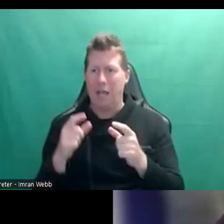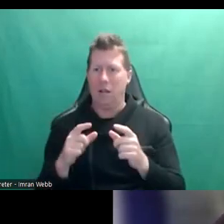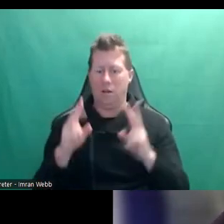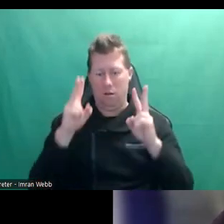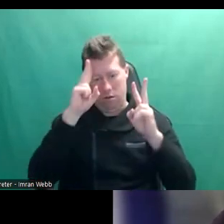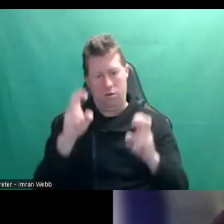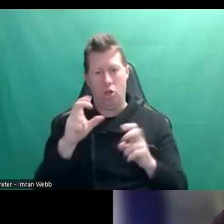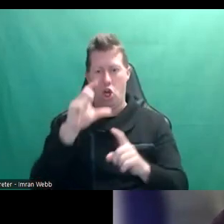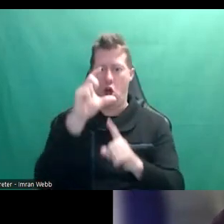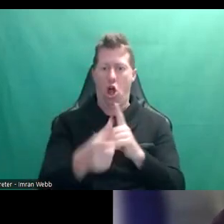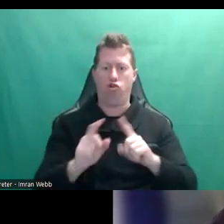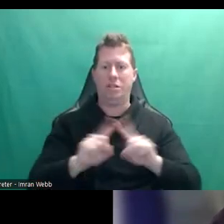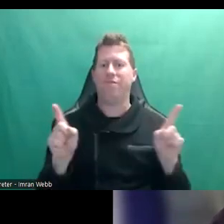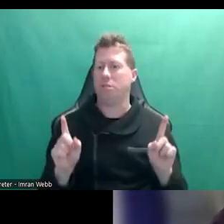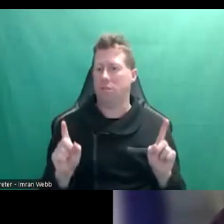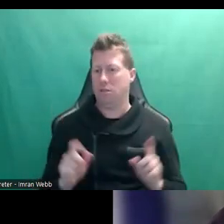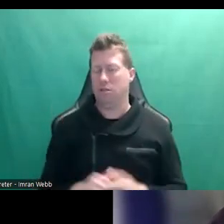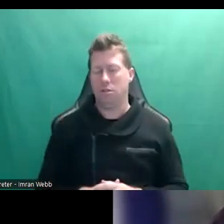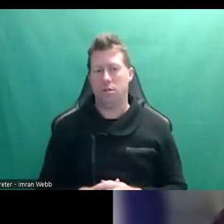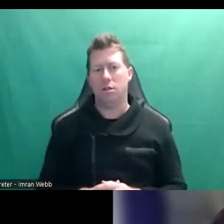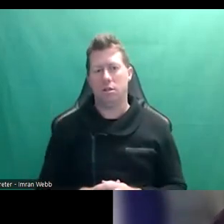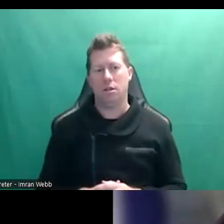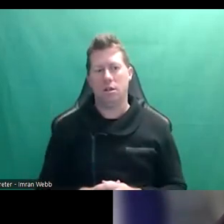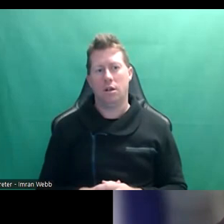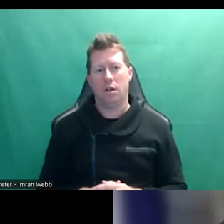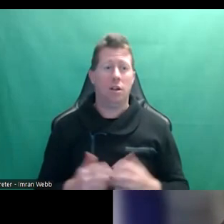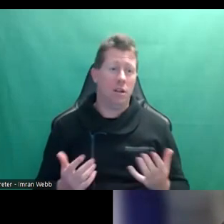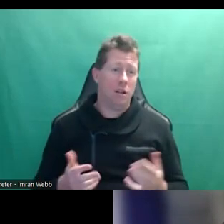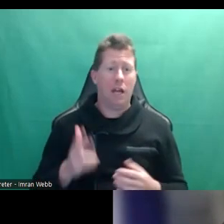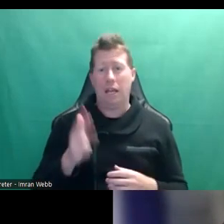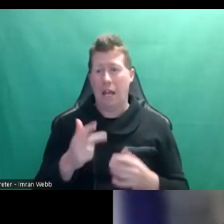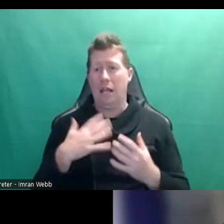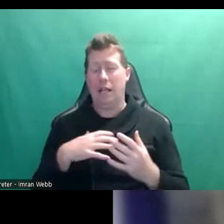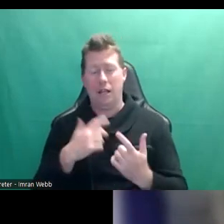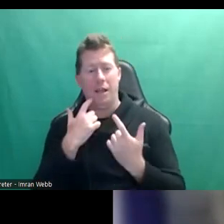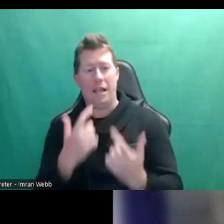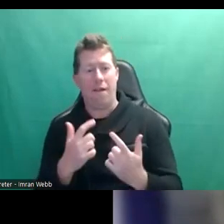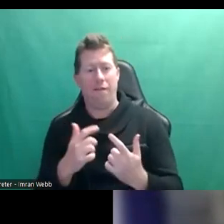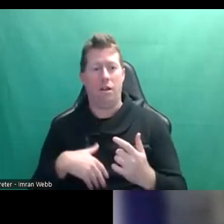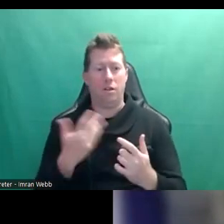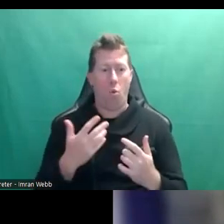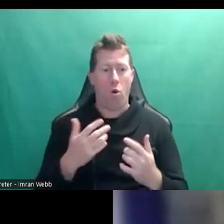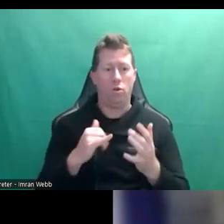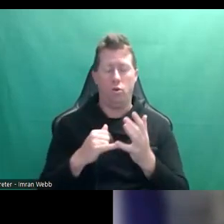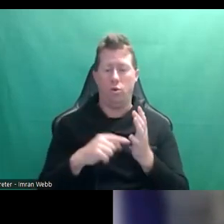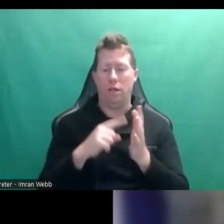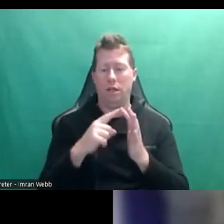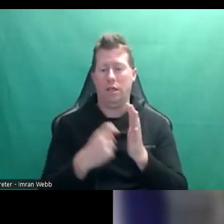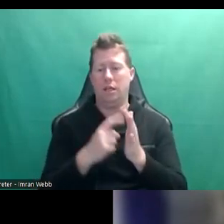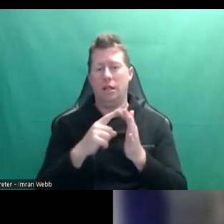differences. So, and again, we have to be really careful not to stereotype, but